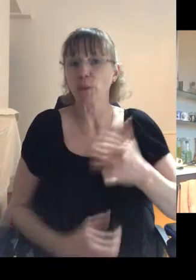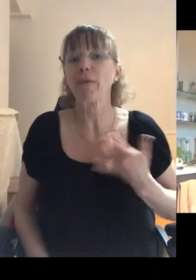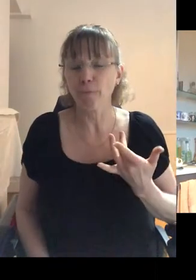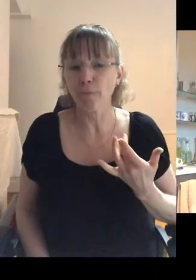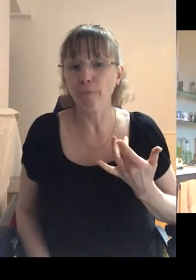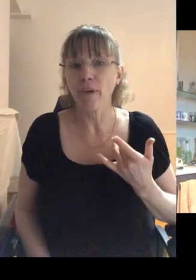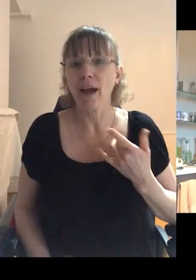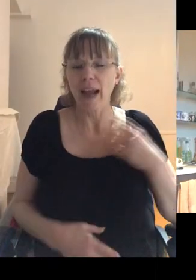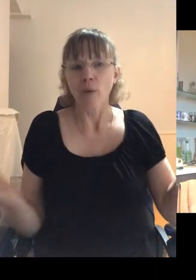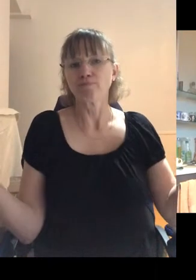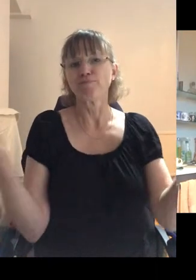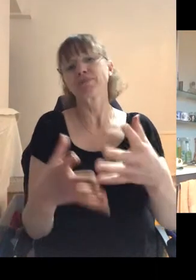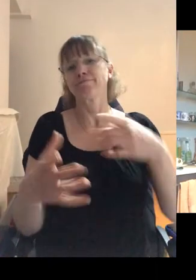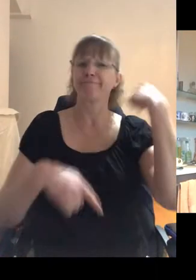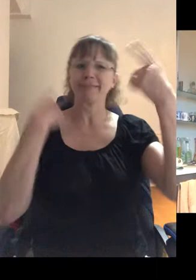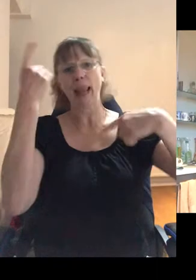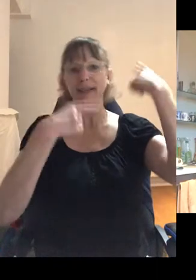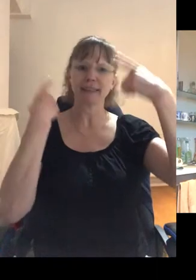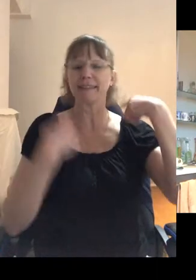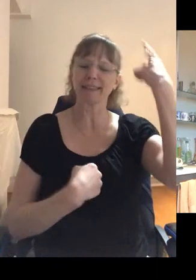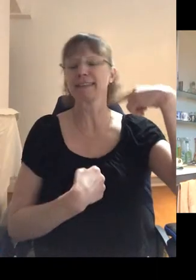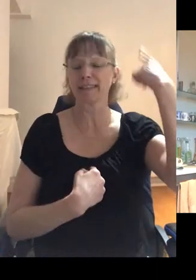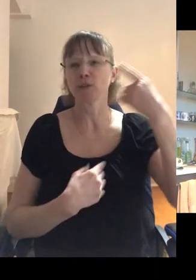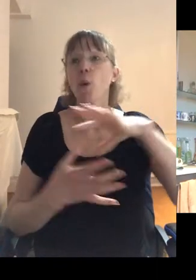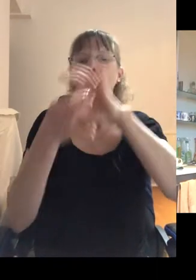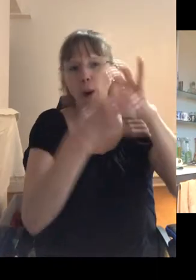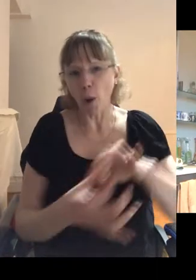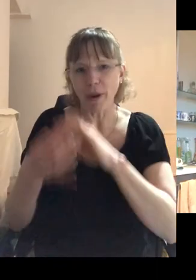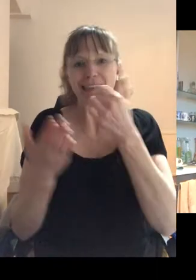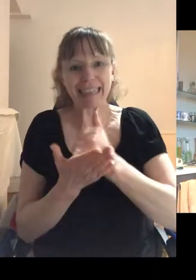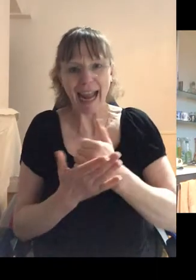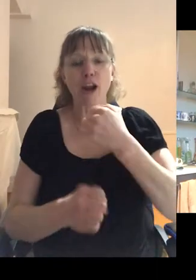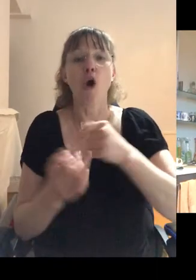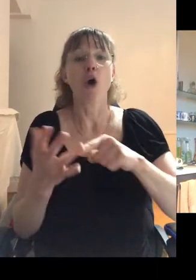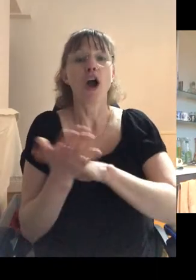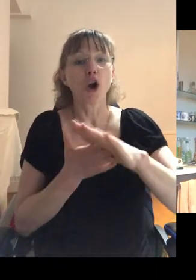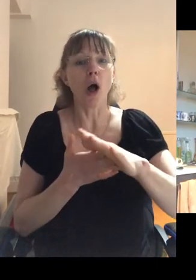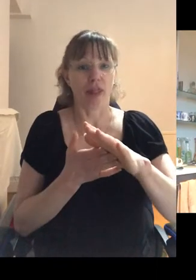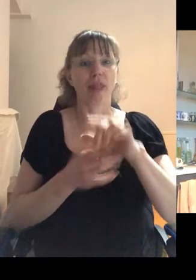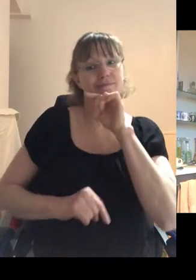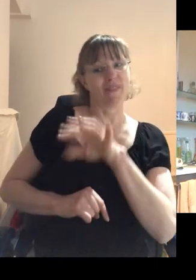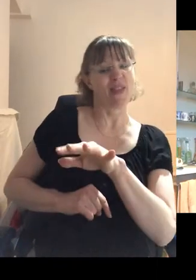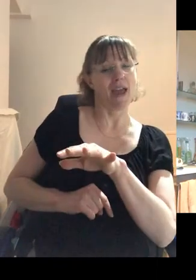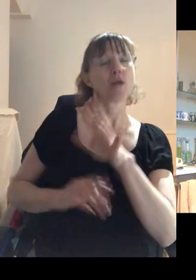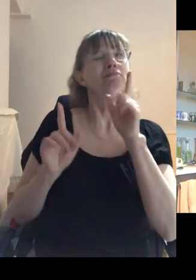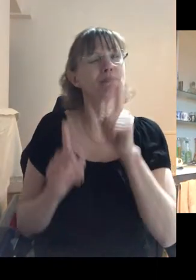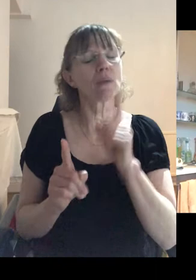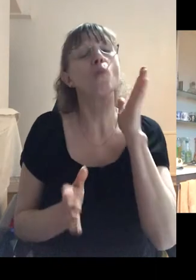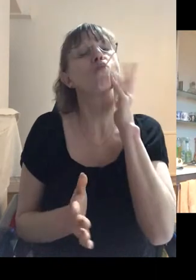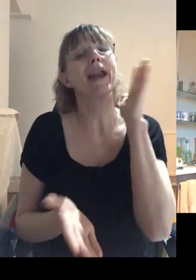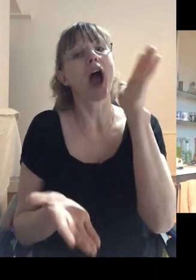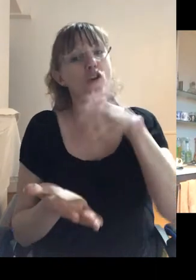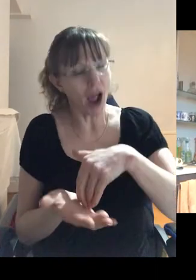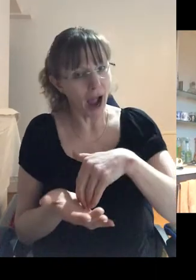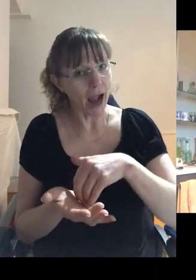uh, and I was thrown into London and the, the combination of the gay and the goth scene there as well. Although admittedly, when I got there,